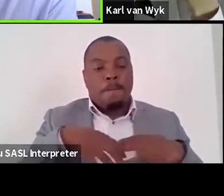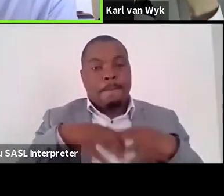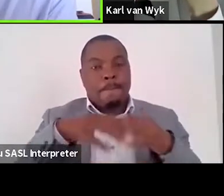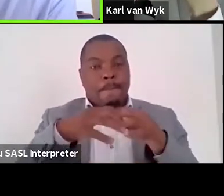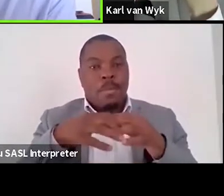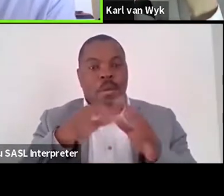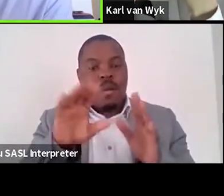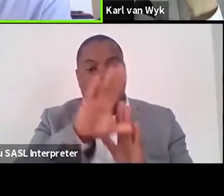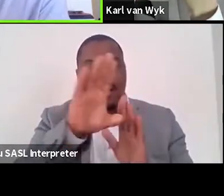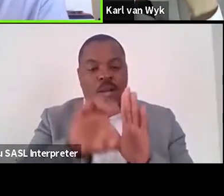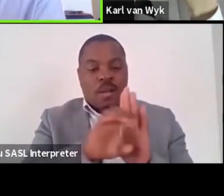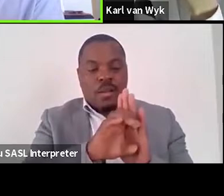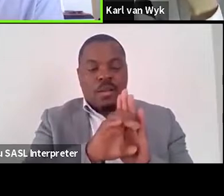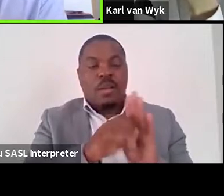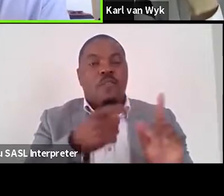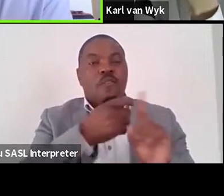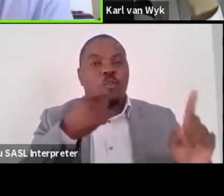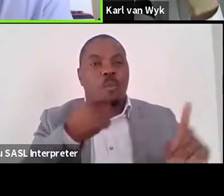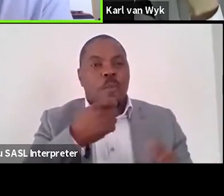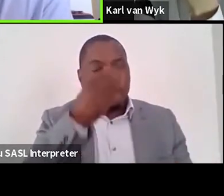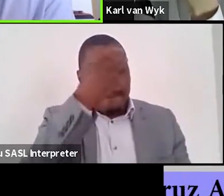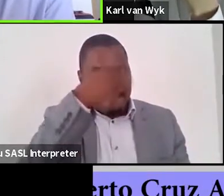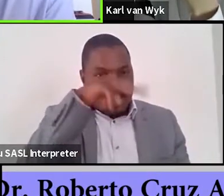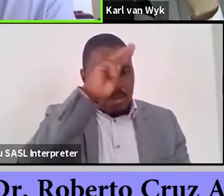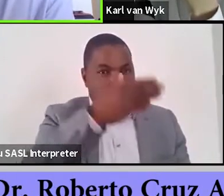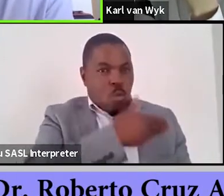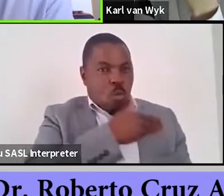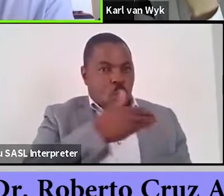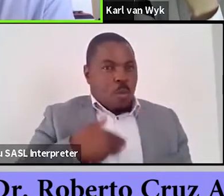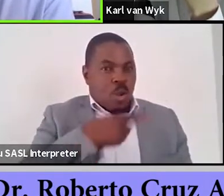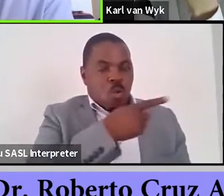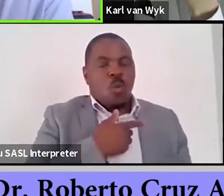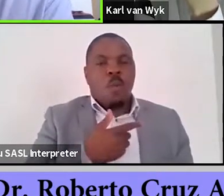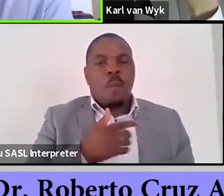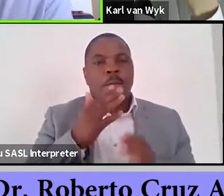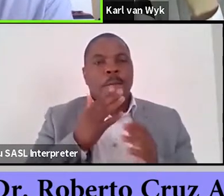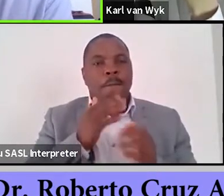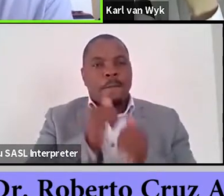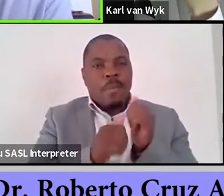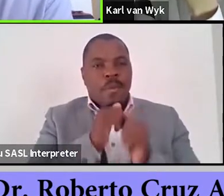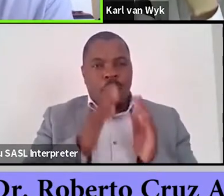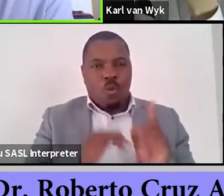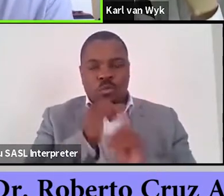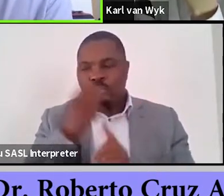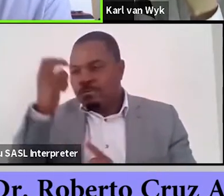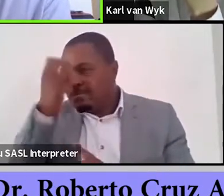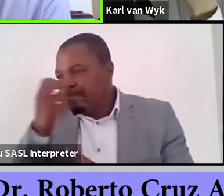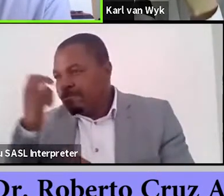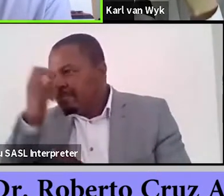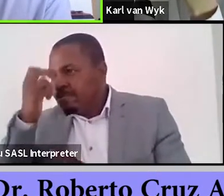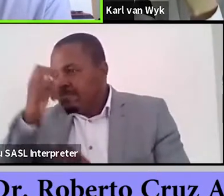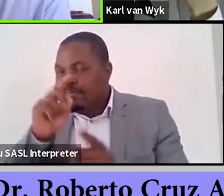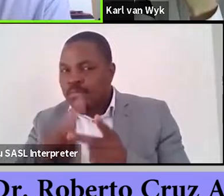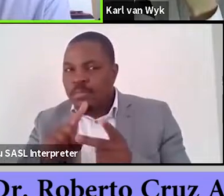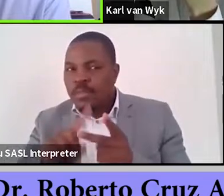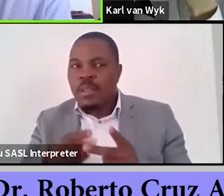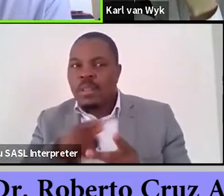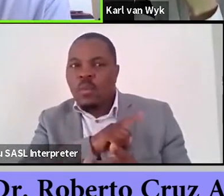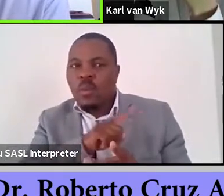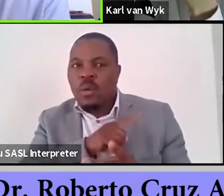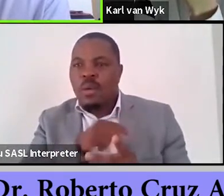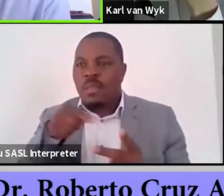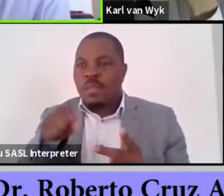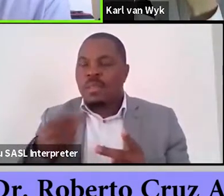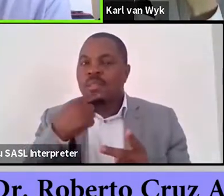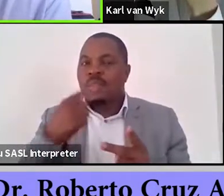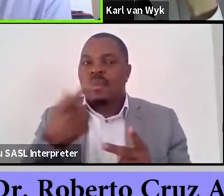character of a Mexican woman who seeks the body of her brother Tadeo and listens to the voices of the wounded by the cartel